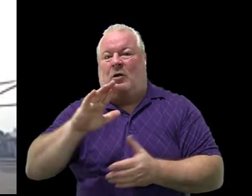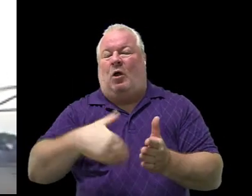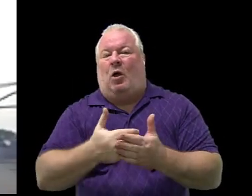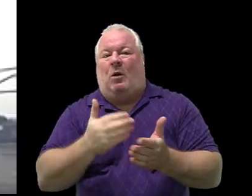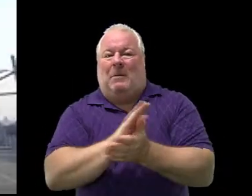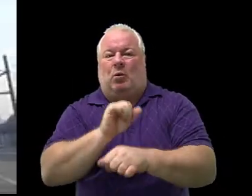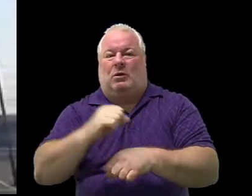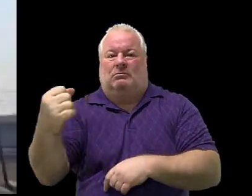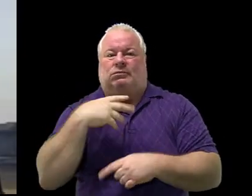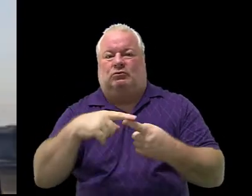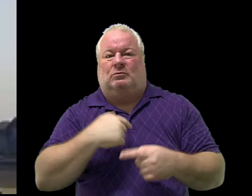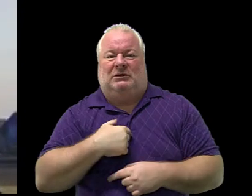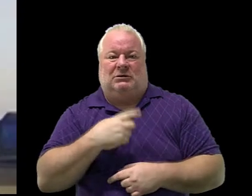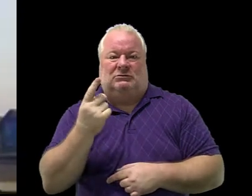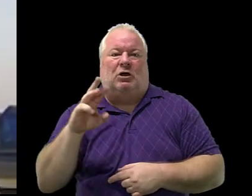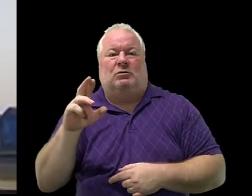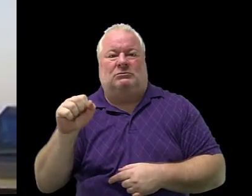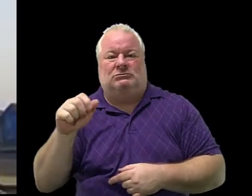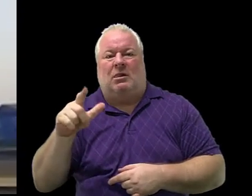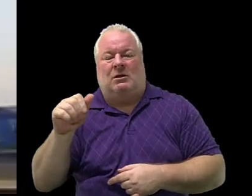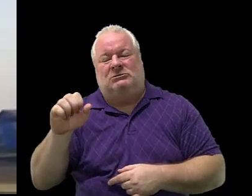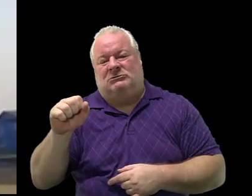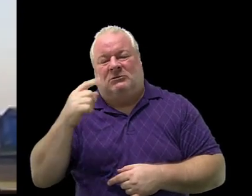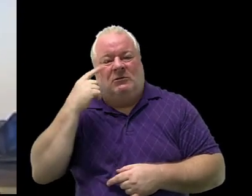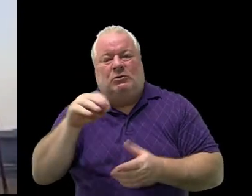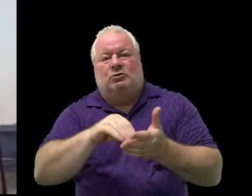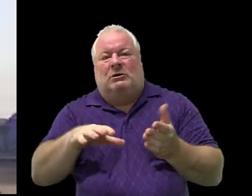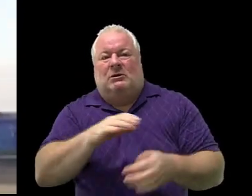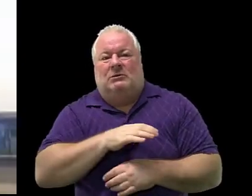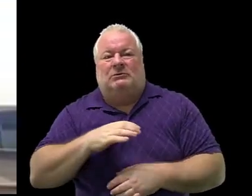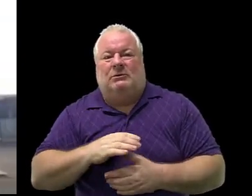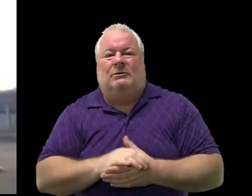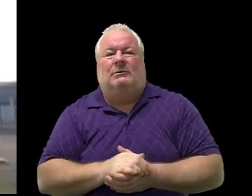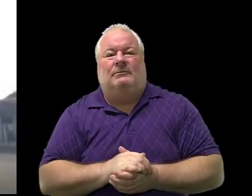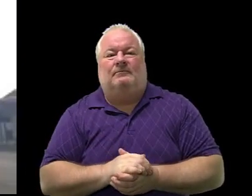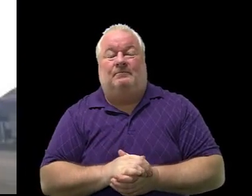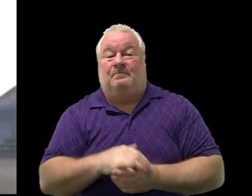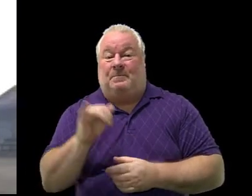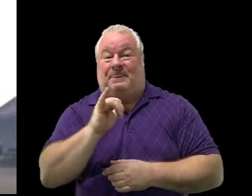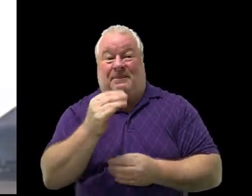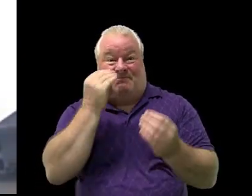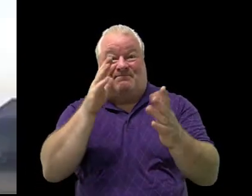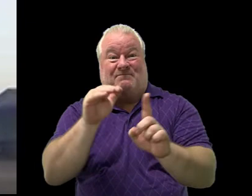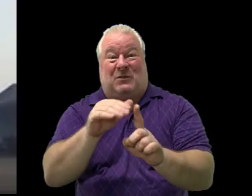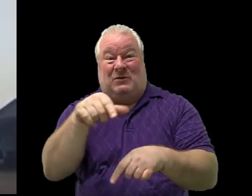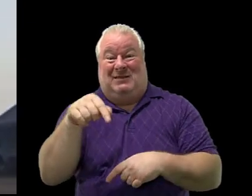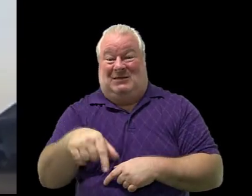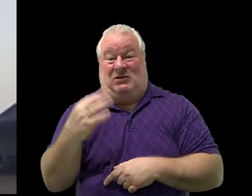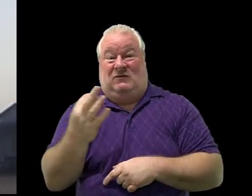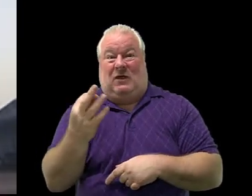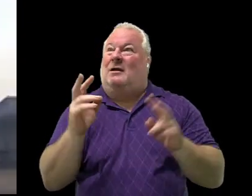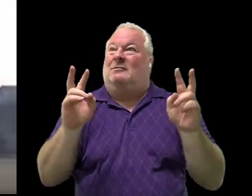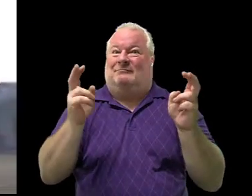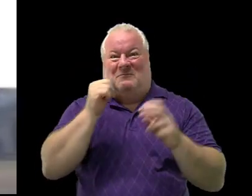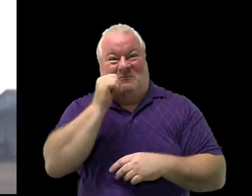for student council also want to remind you that this Friday tomorrow September